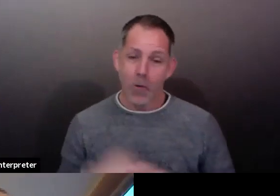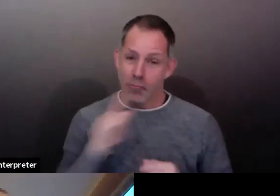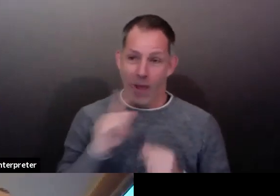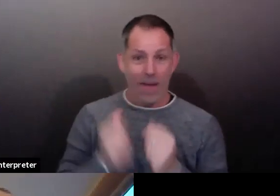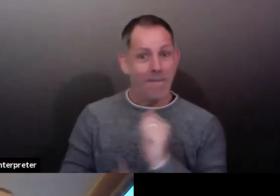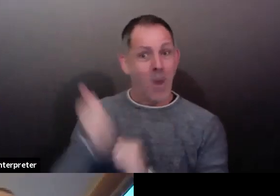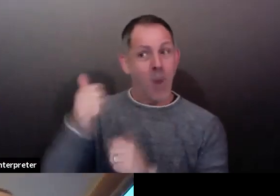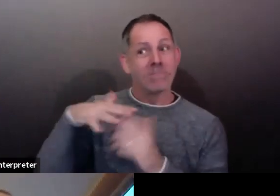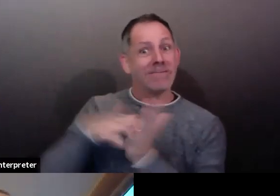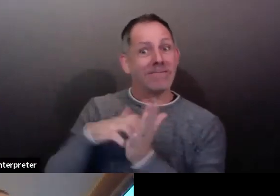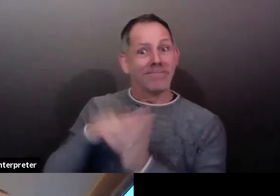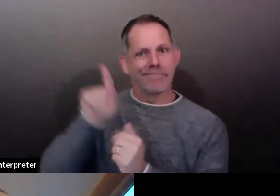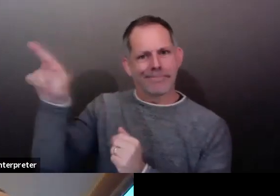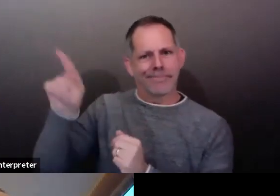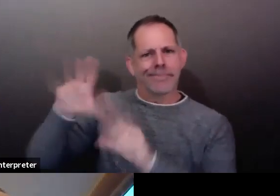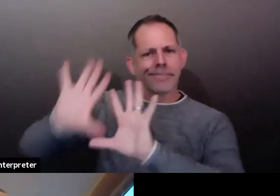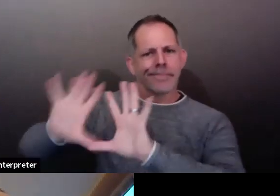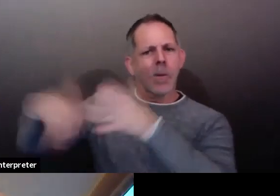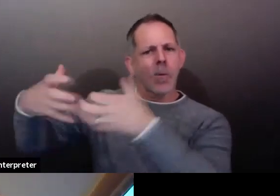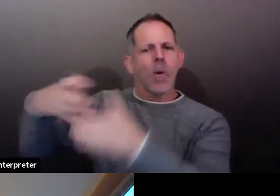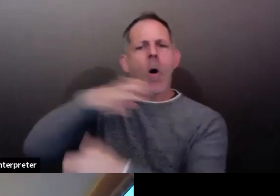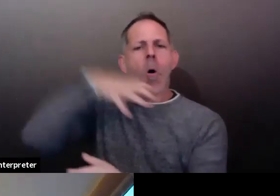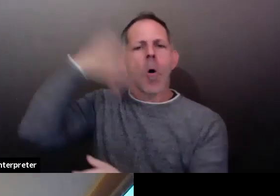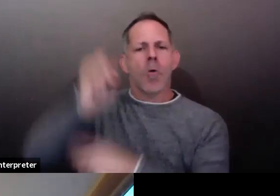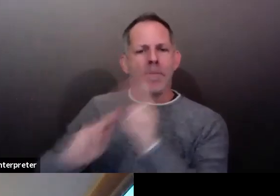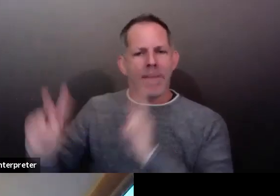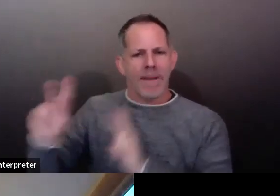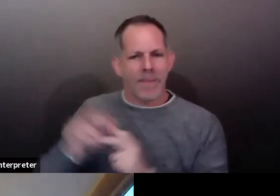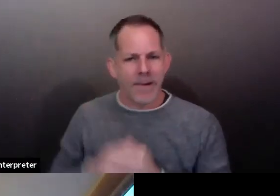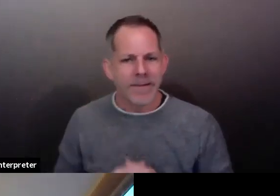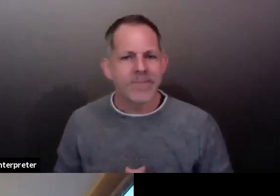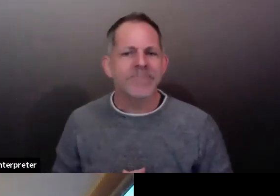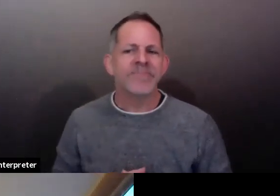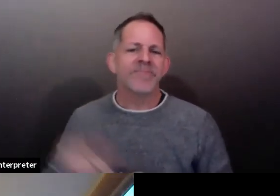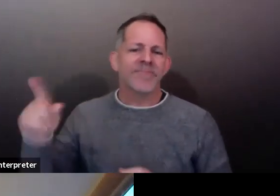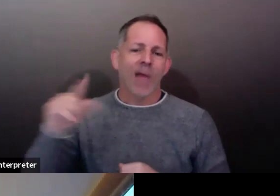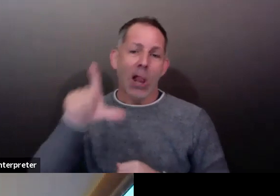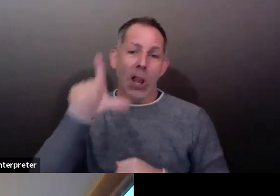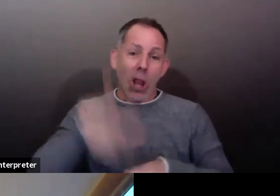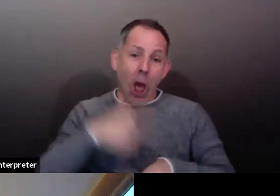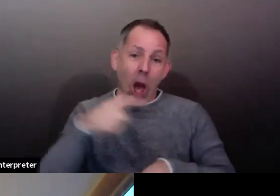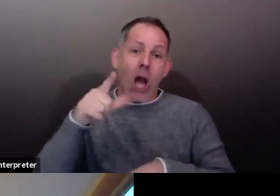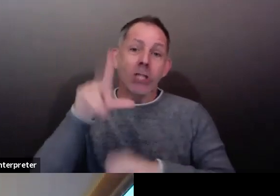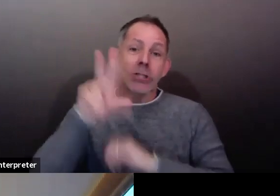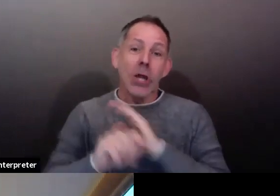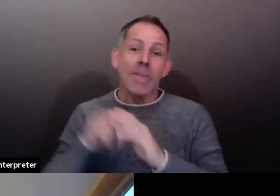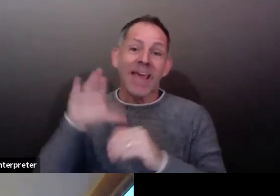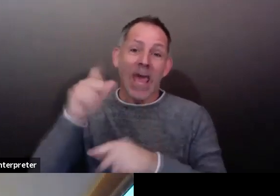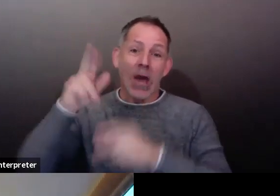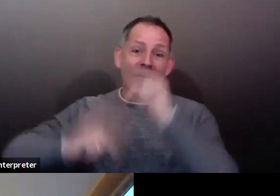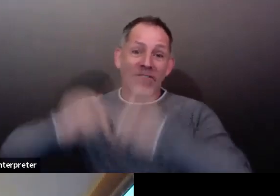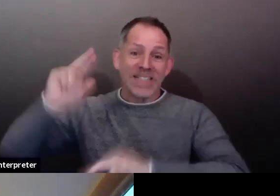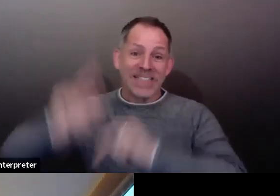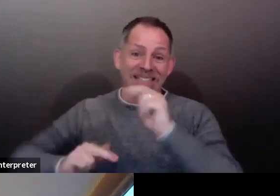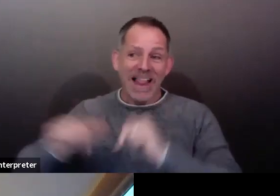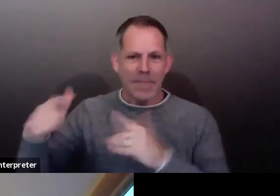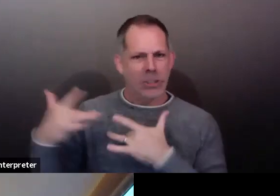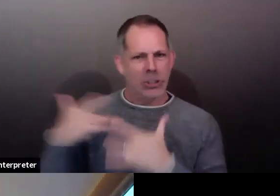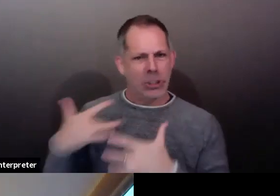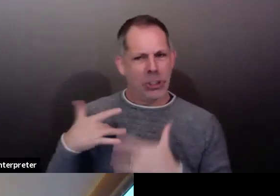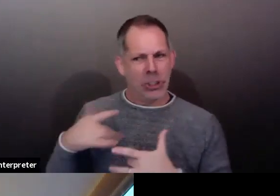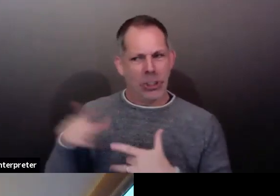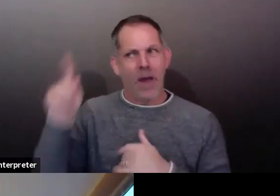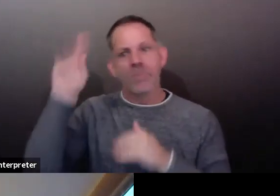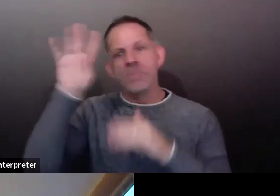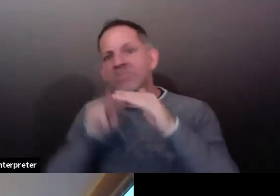in long-term care does raise concern about where hospitalizations will go, particularly if we're not able to bend the